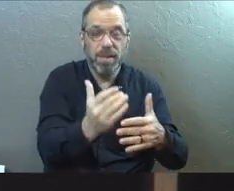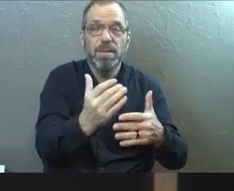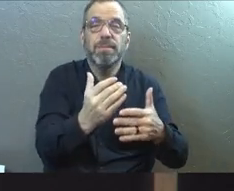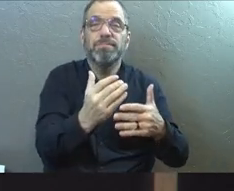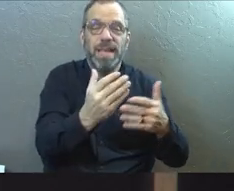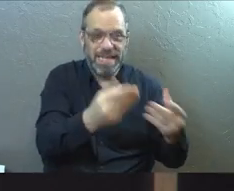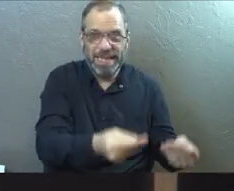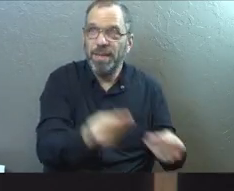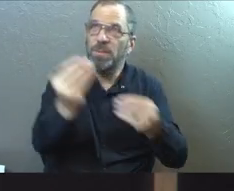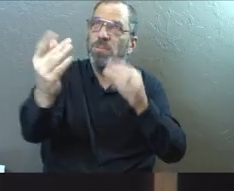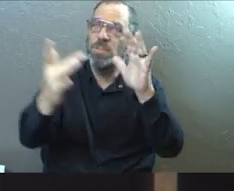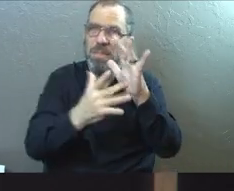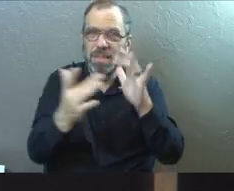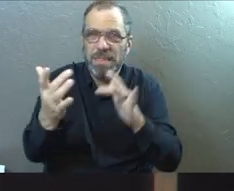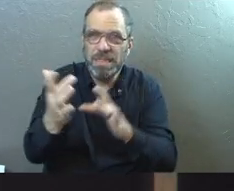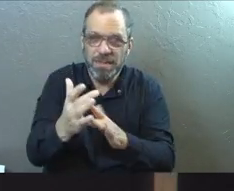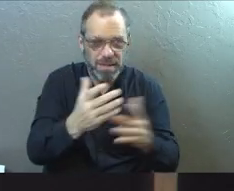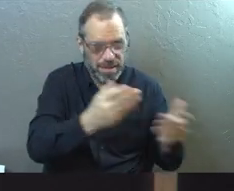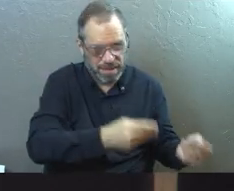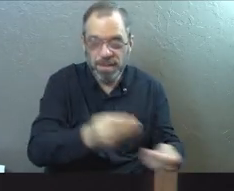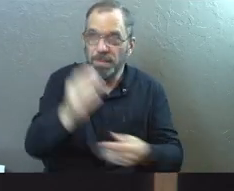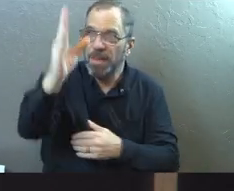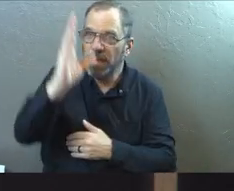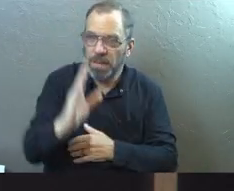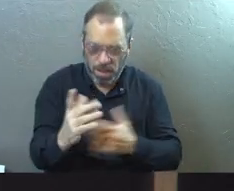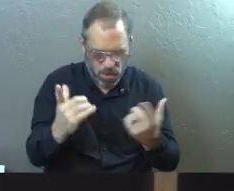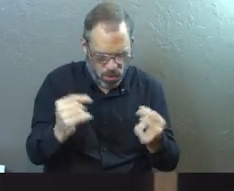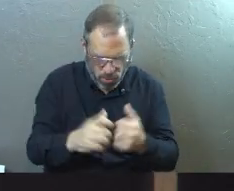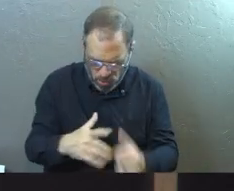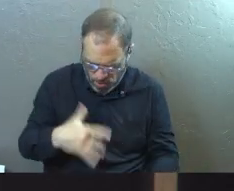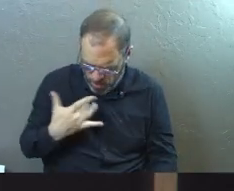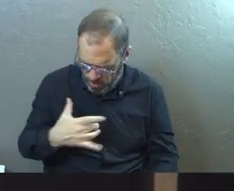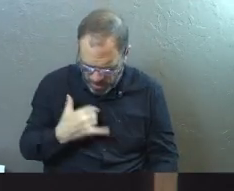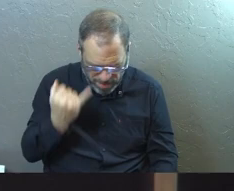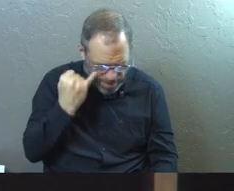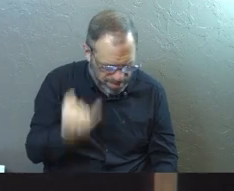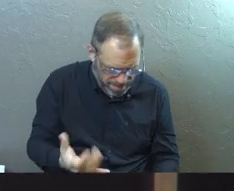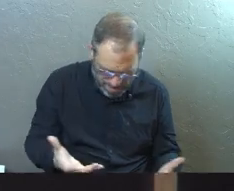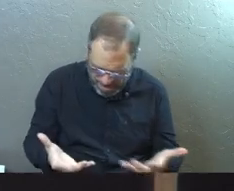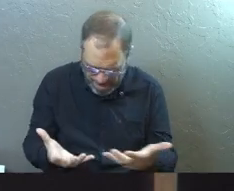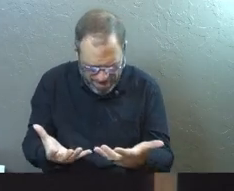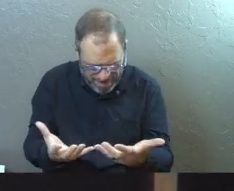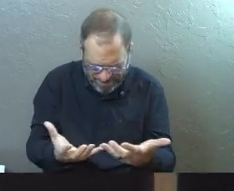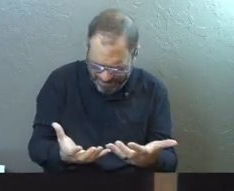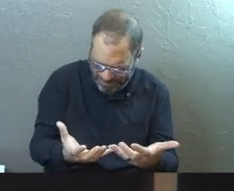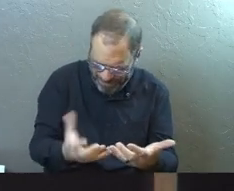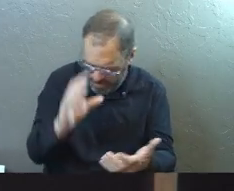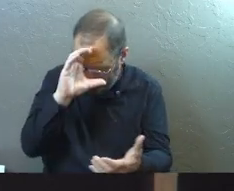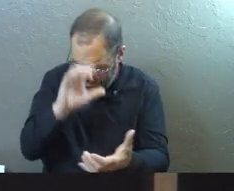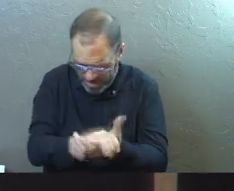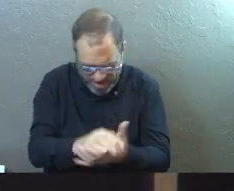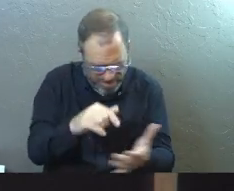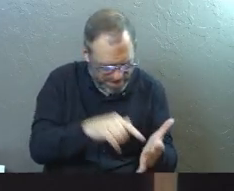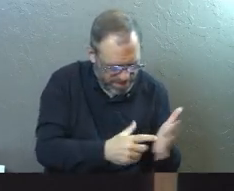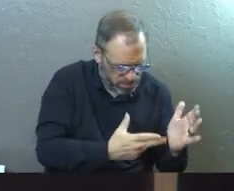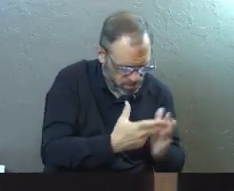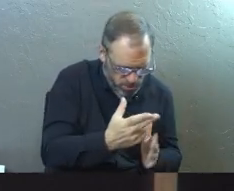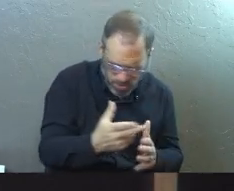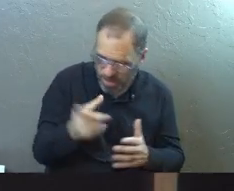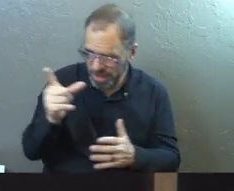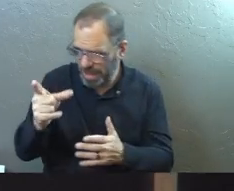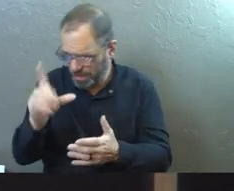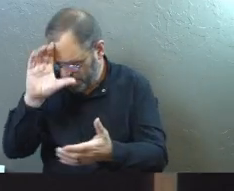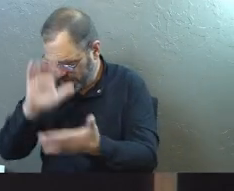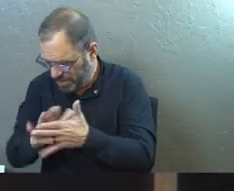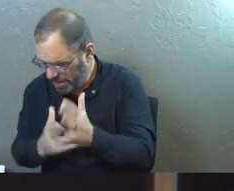this to Jesus. Submit this to God. What should we do with those feelings, those ideas that we have? We feel strongly about stuff. I think this is the truth. While they think